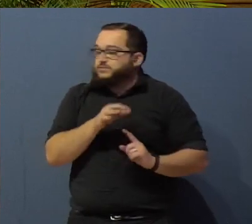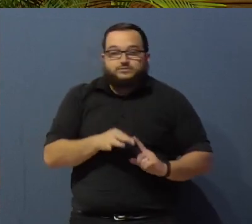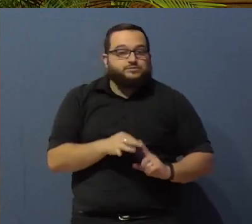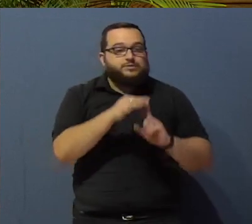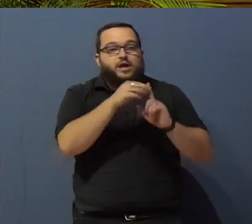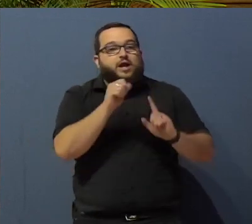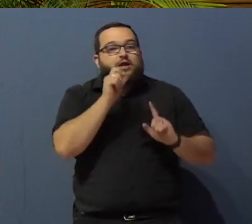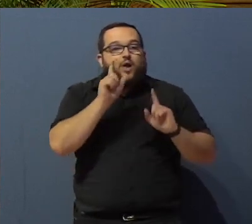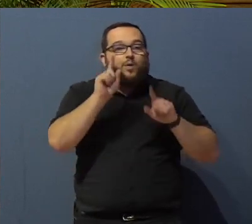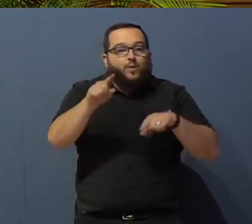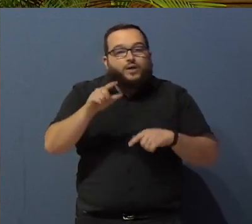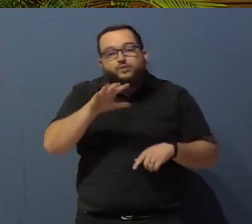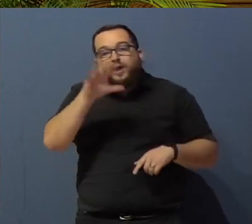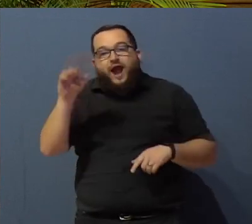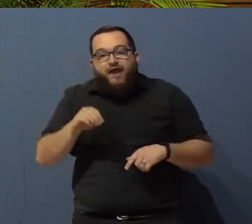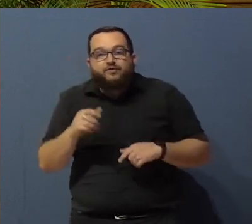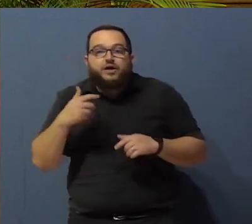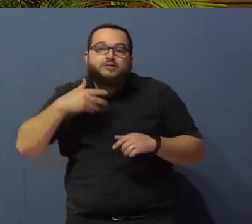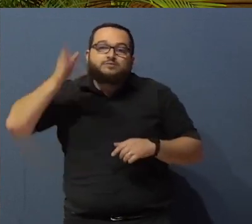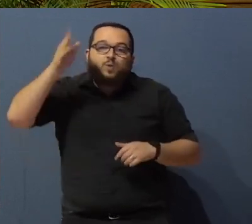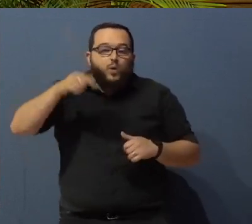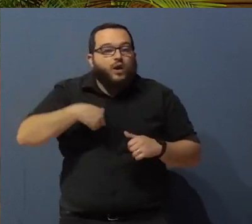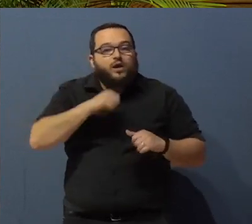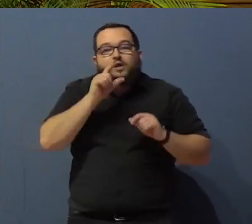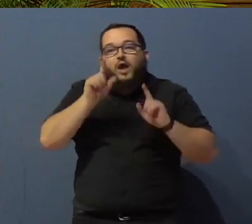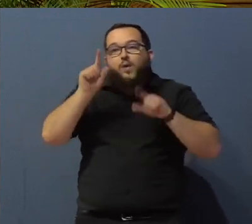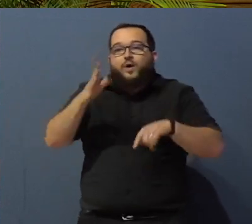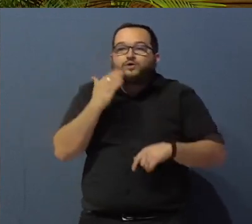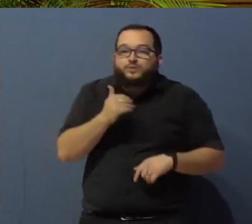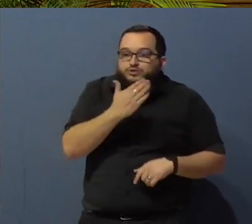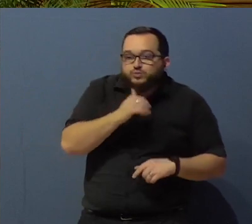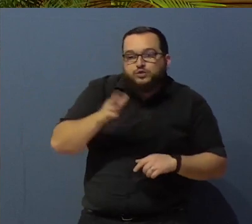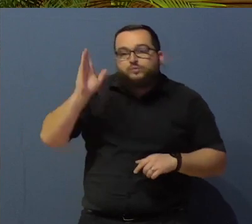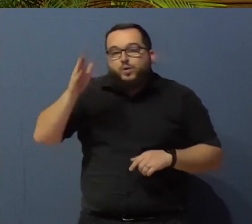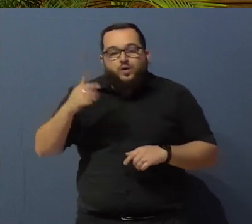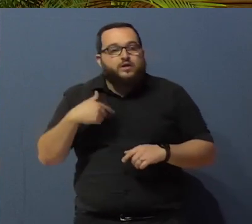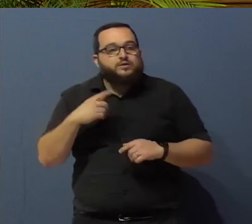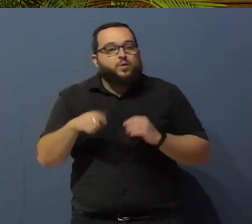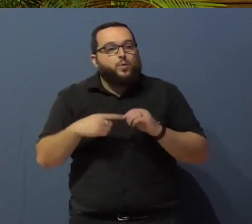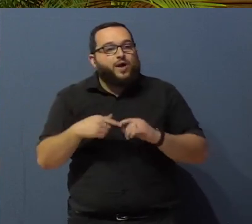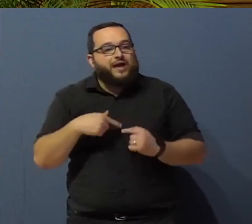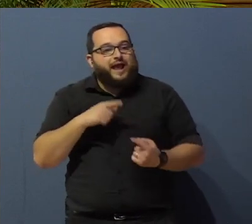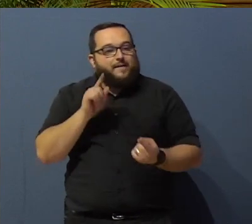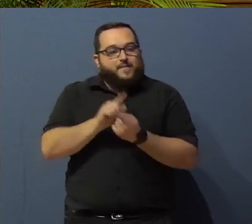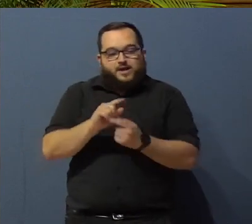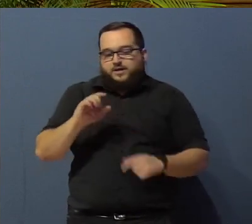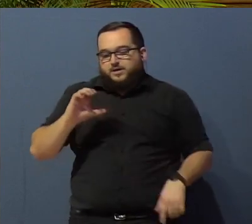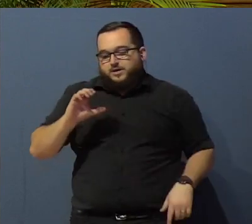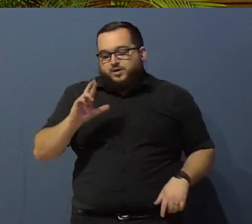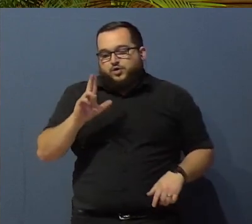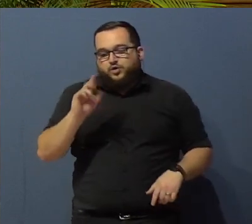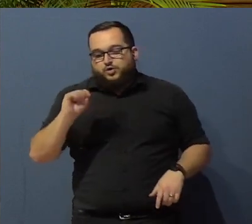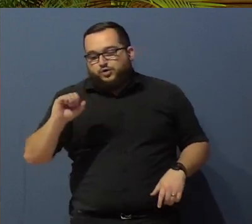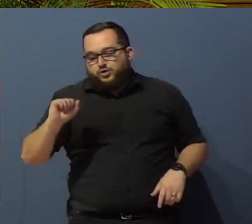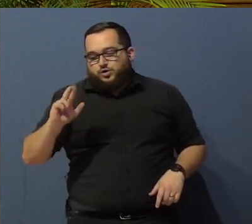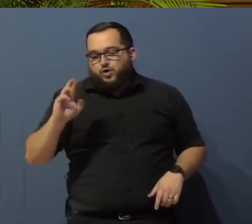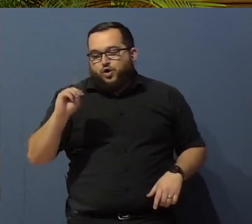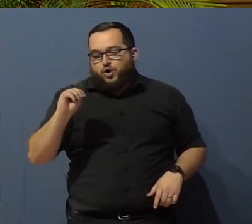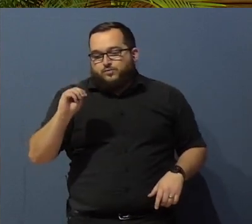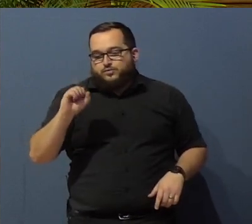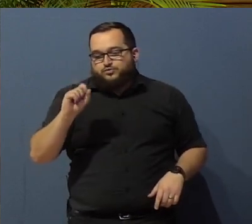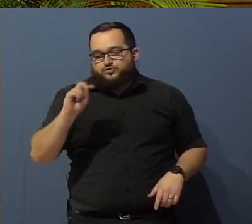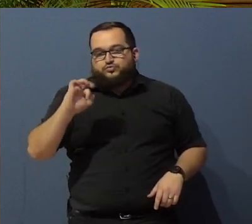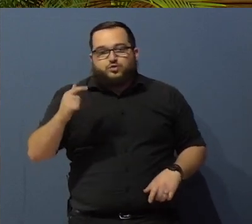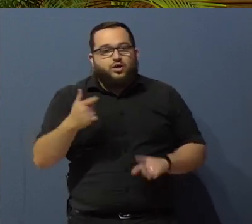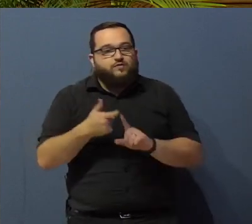I went to Madagascar with him and spoke. It wasn't when I went to Israel and spoke with him. But when I met Kurt Armstrong Booger from